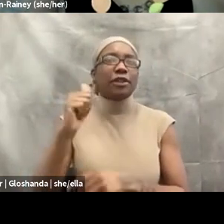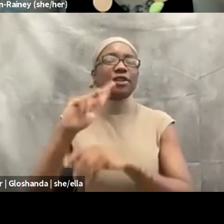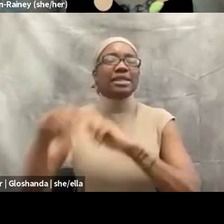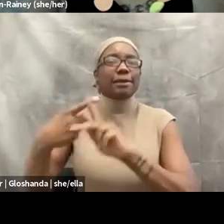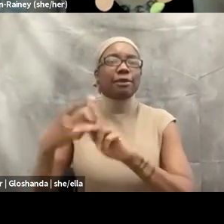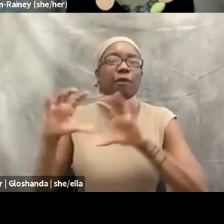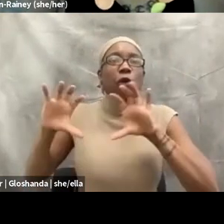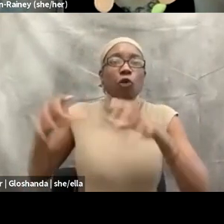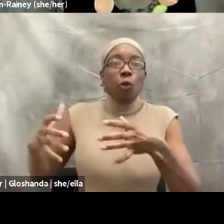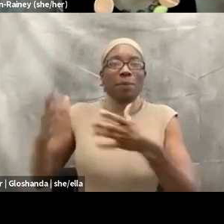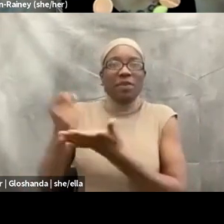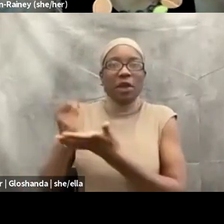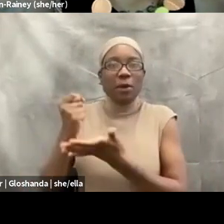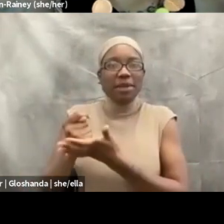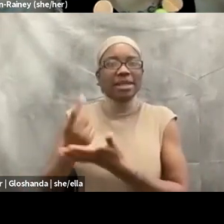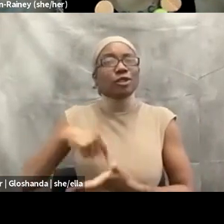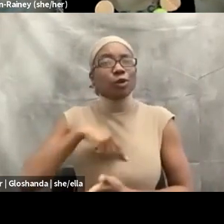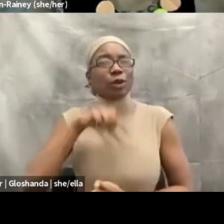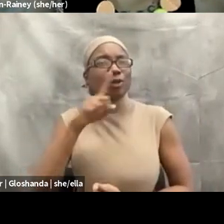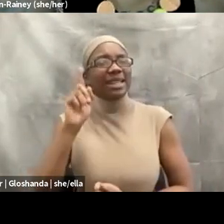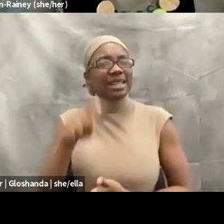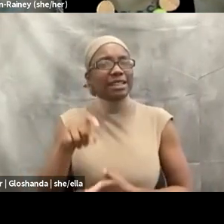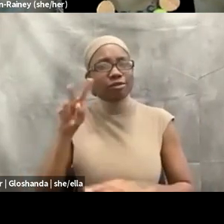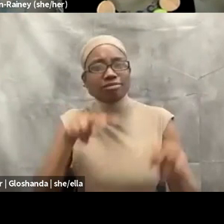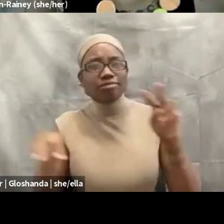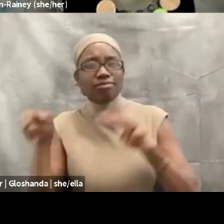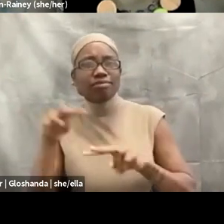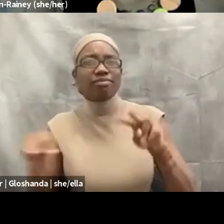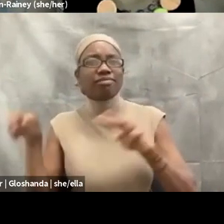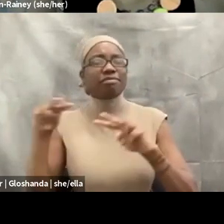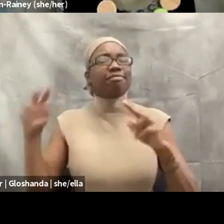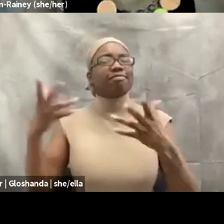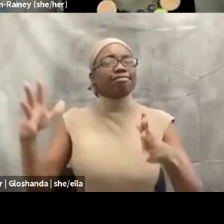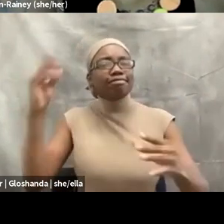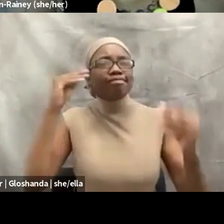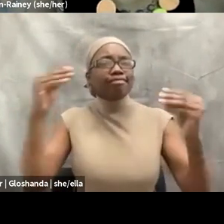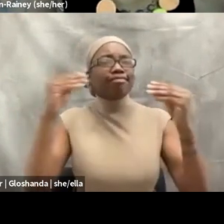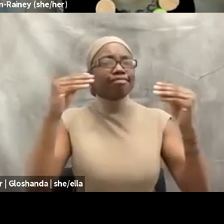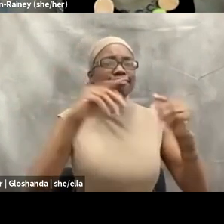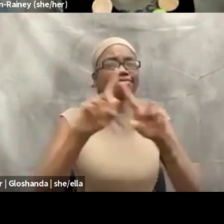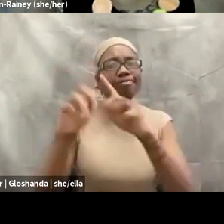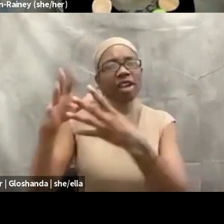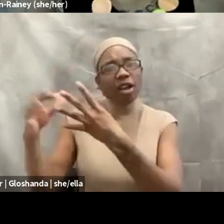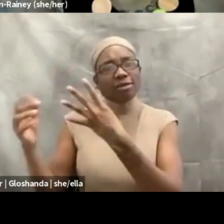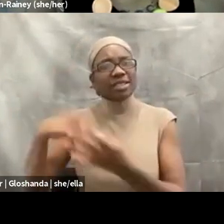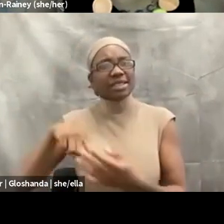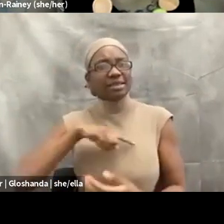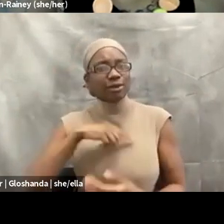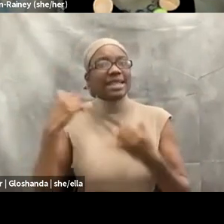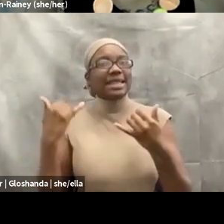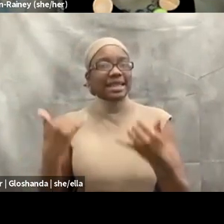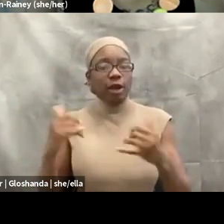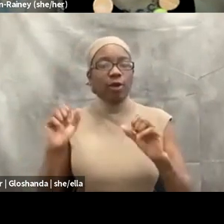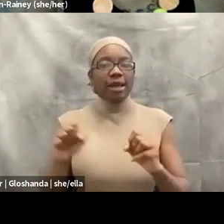be able to engage in a really meaningful way, um, that creates spaces of healing. Um, and with that, Iresha,